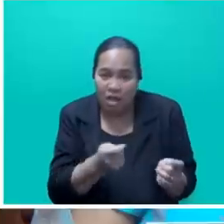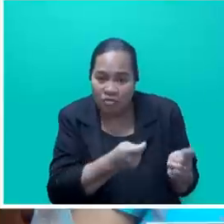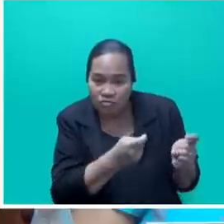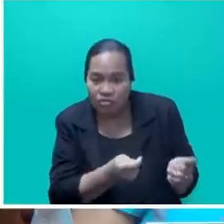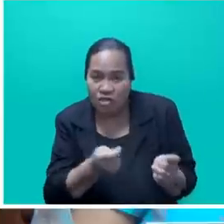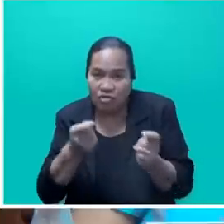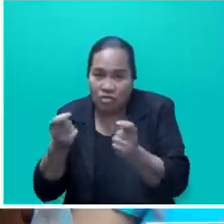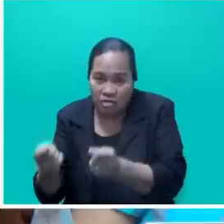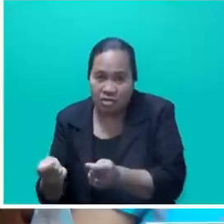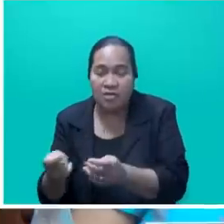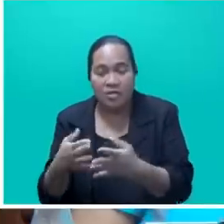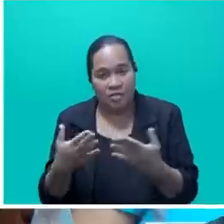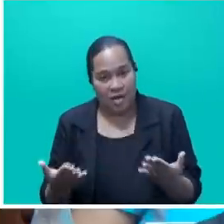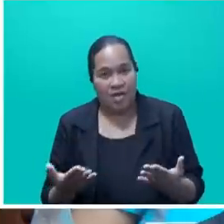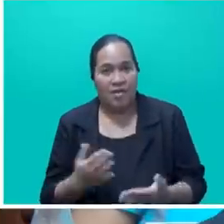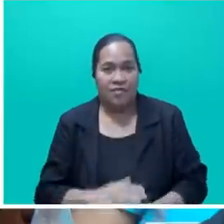have had.